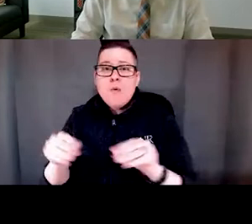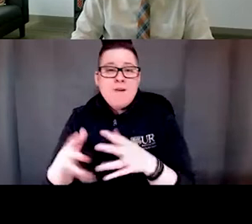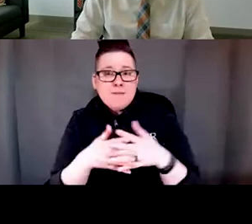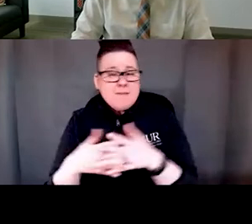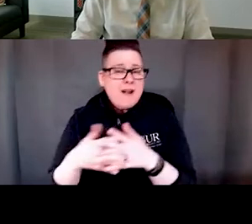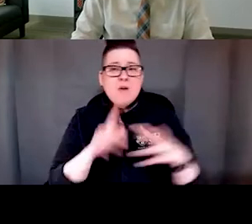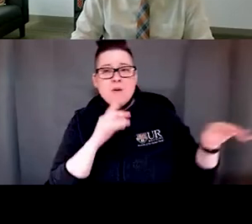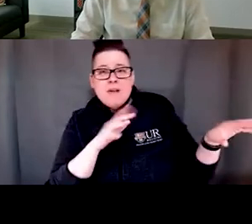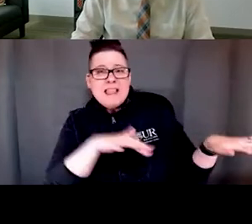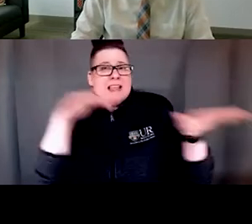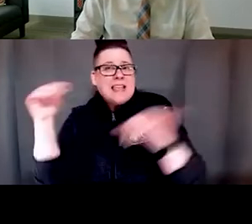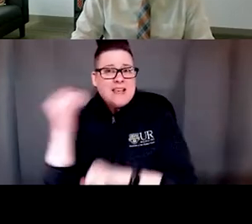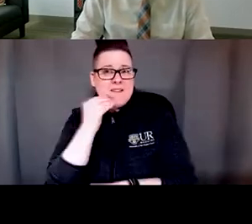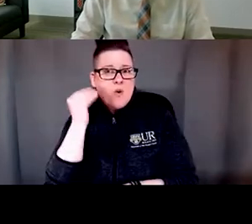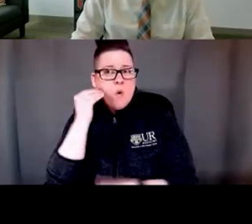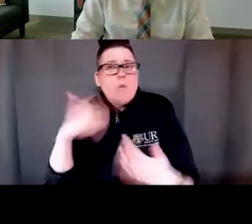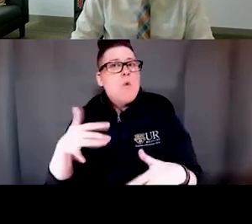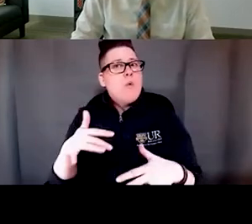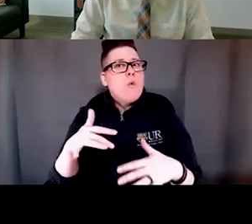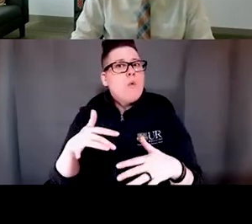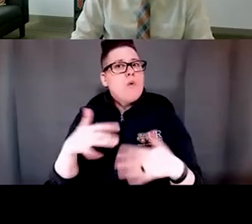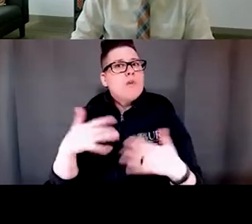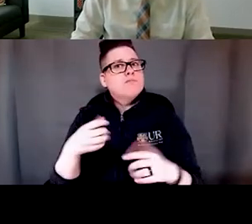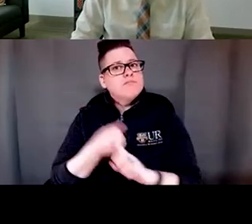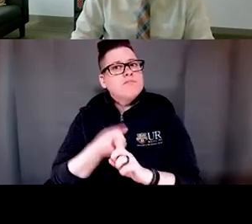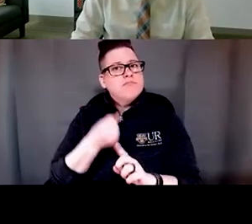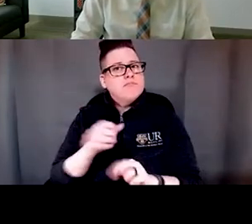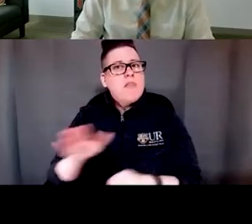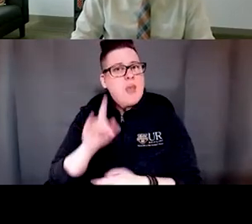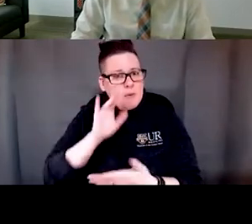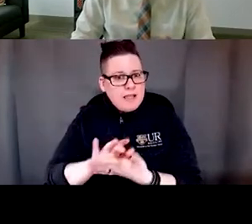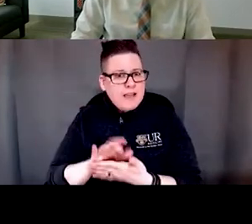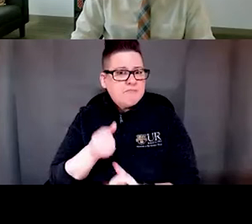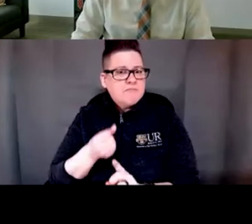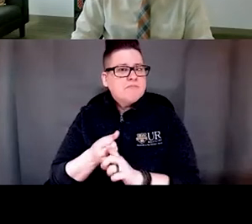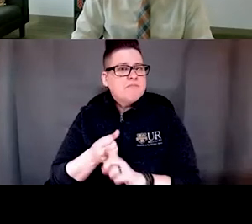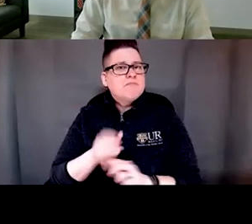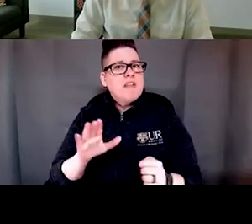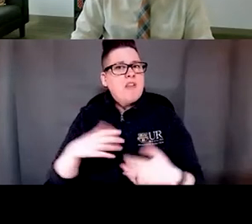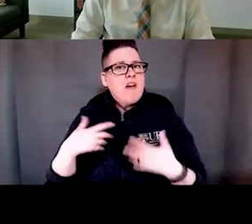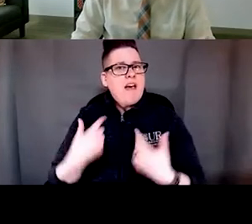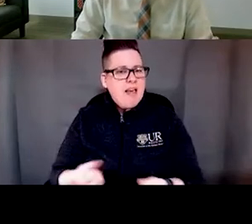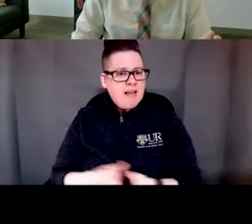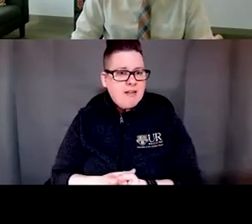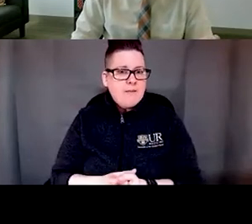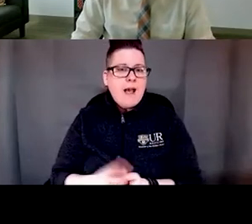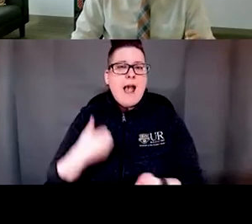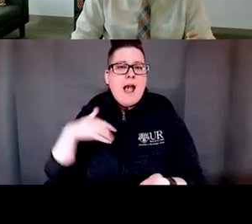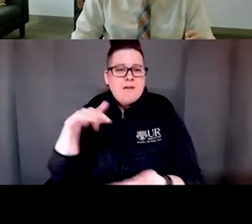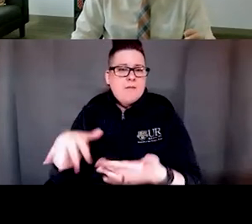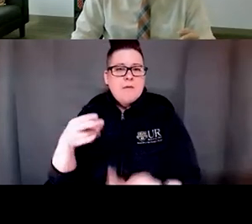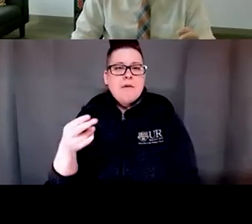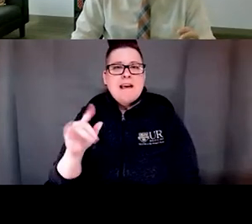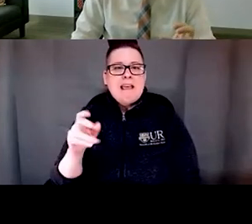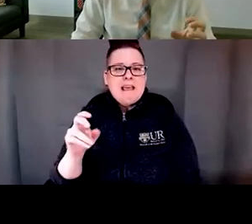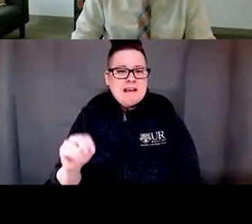in influencing their beliefs. And so there's a study by Hinton and Lefkopf that showed that Latinos believe that